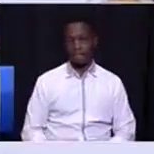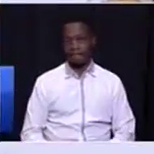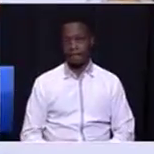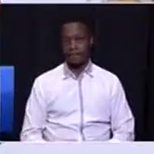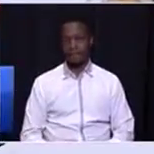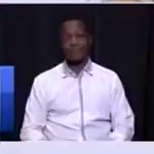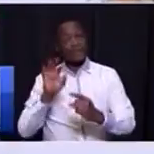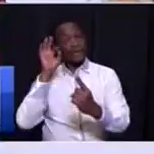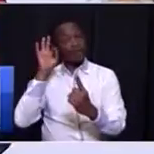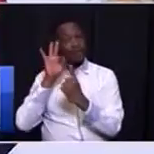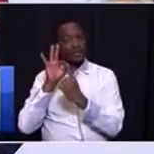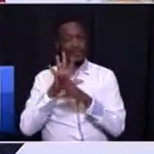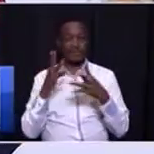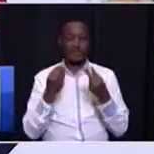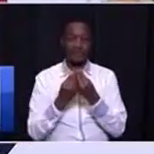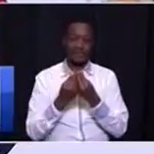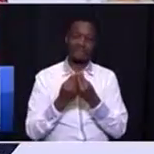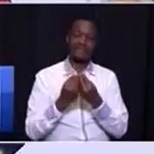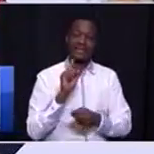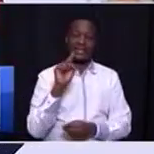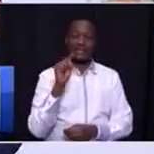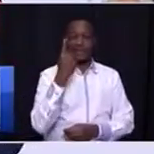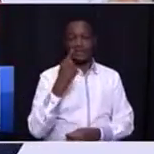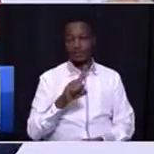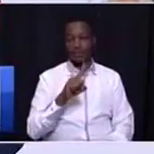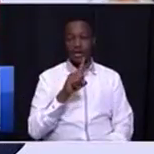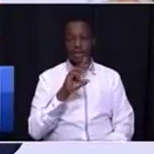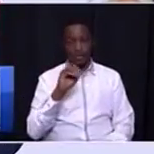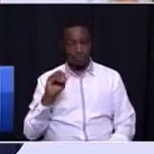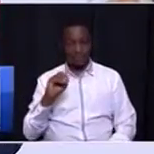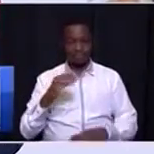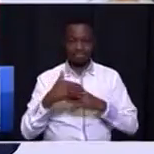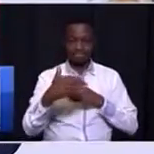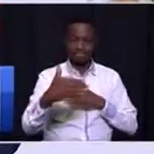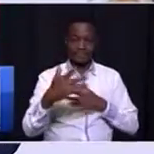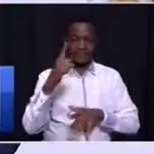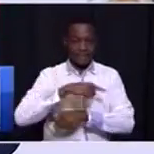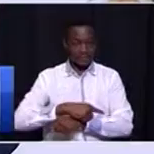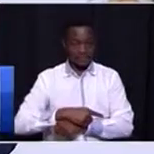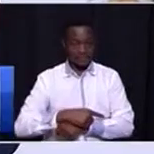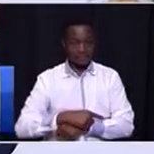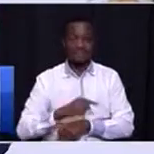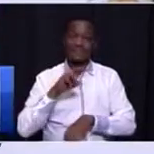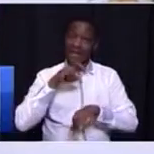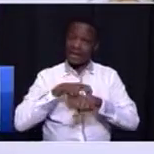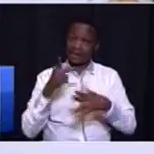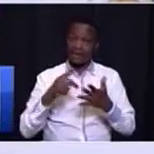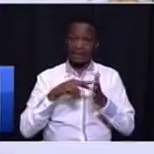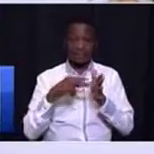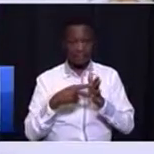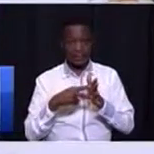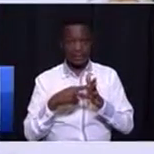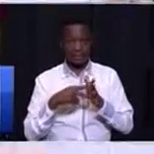Accordingly, within the first hundred days, I need a plan from you.